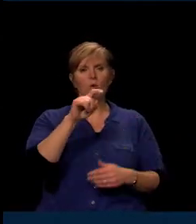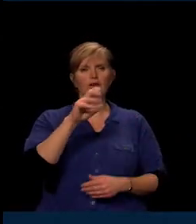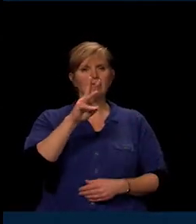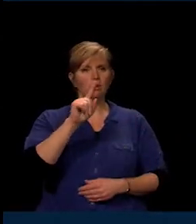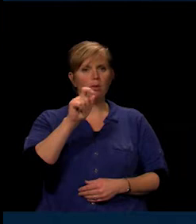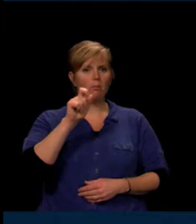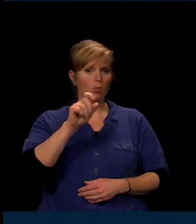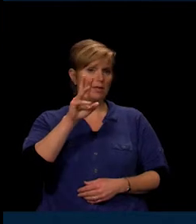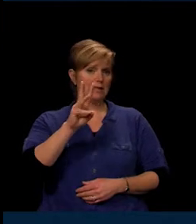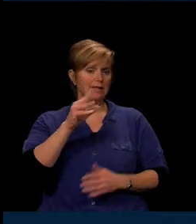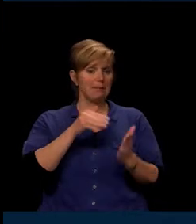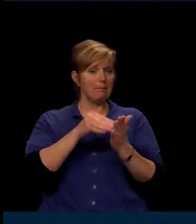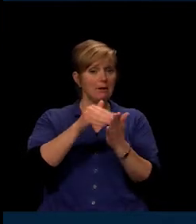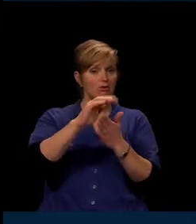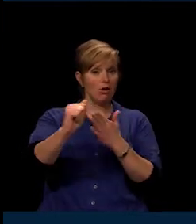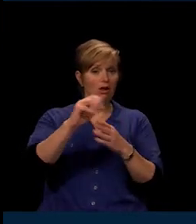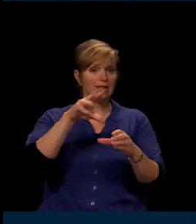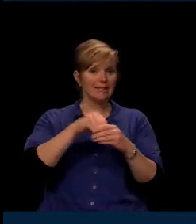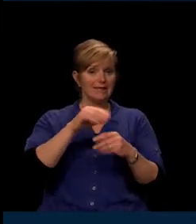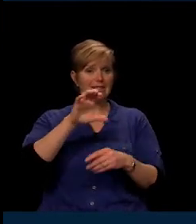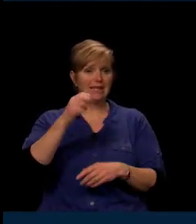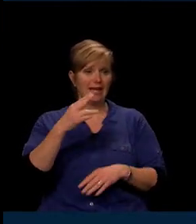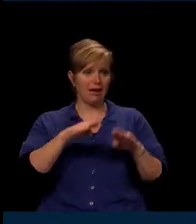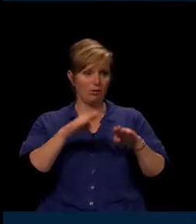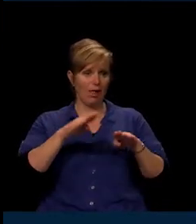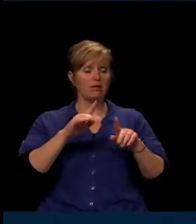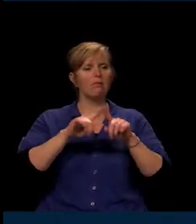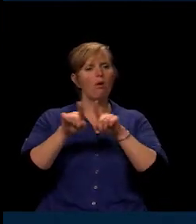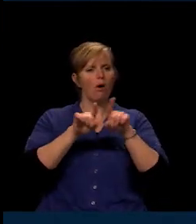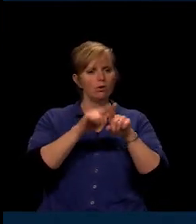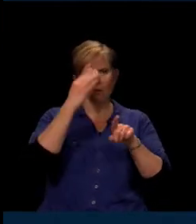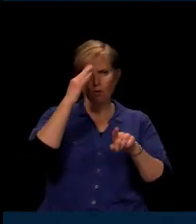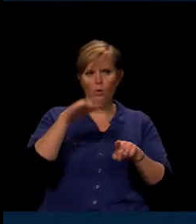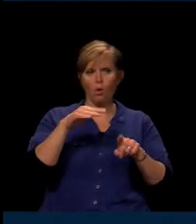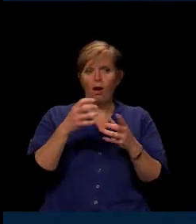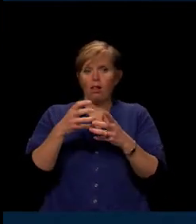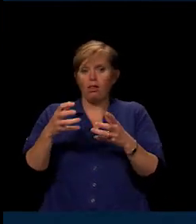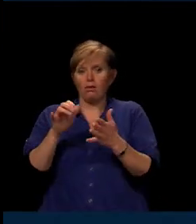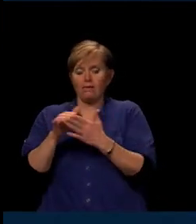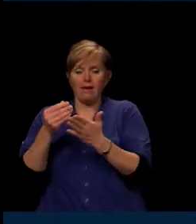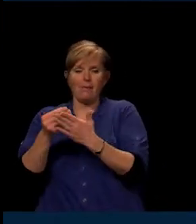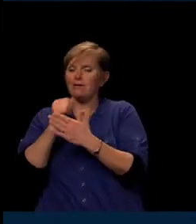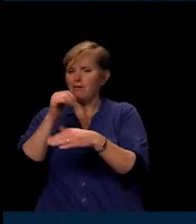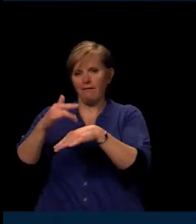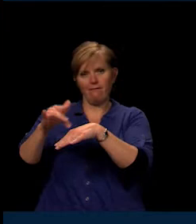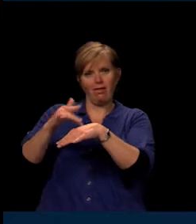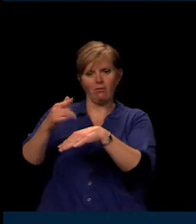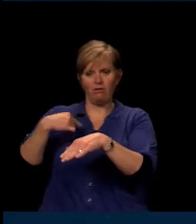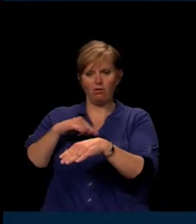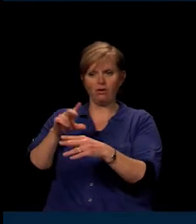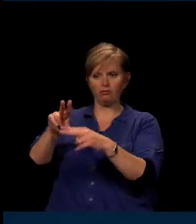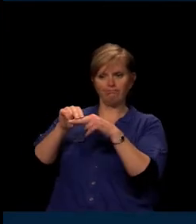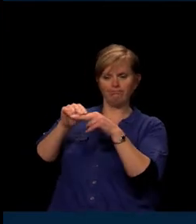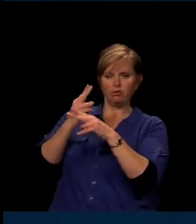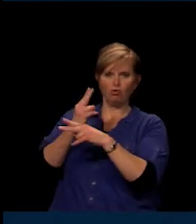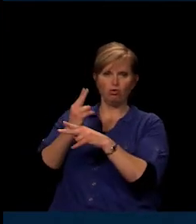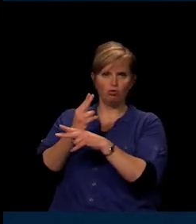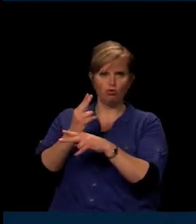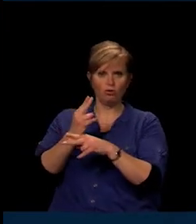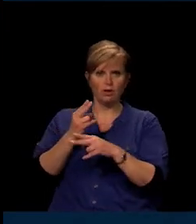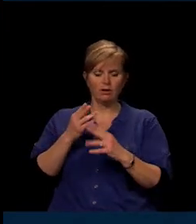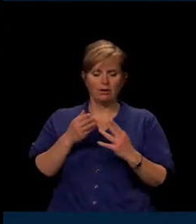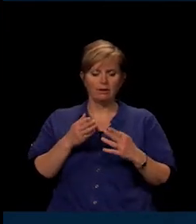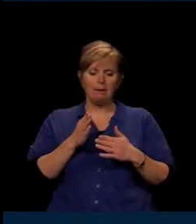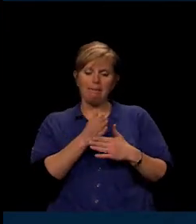million in cash balance. However, you also know that a large portion of that is not available for our use for midyear cash